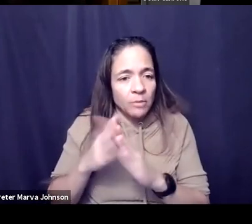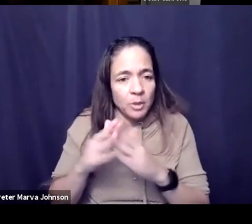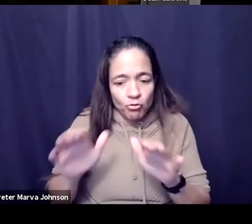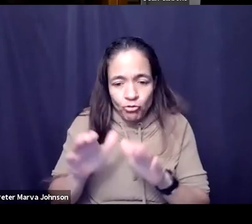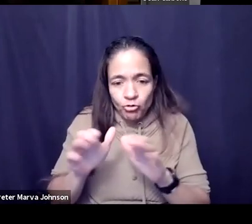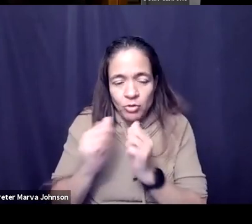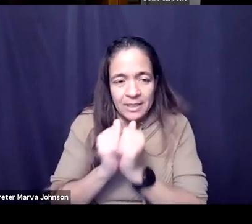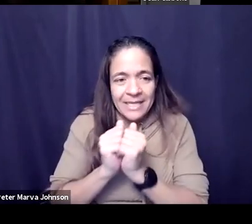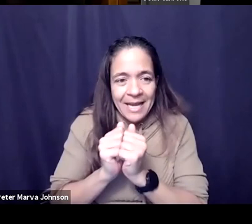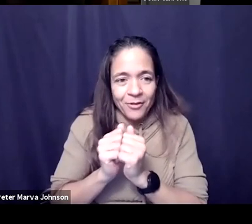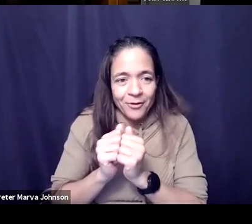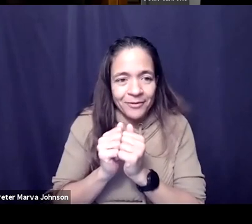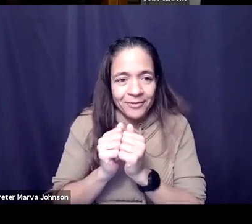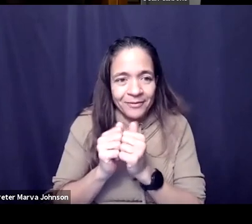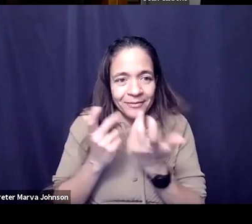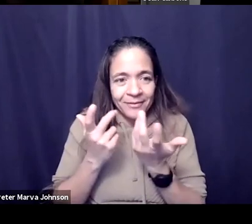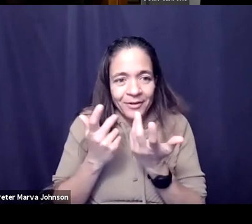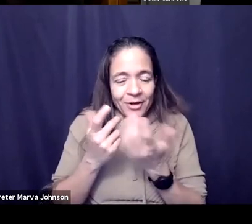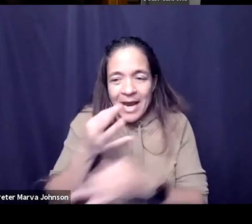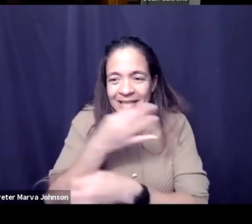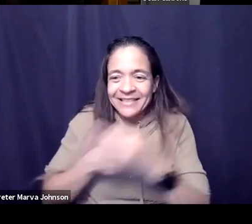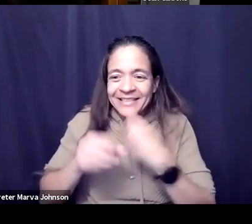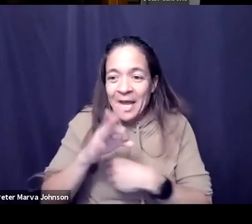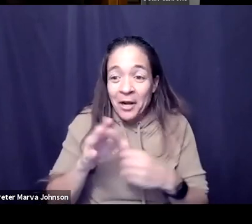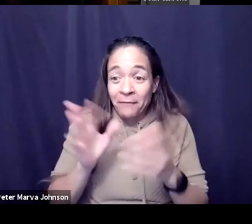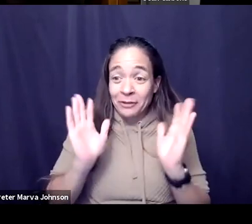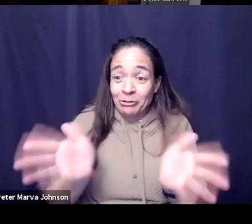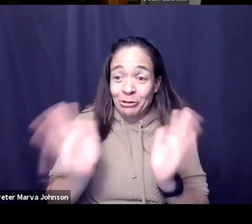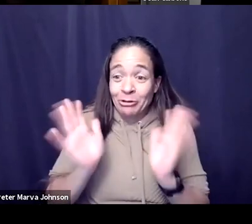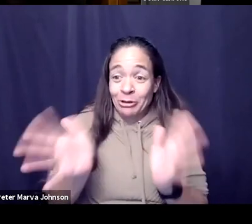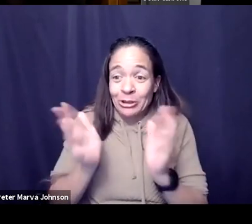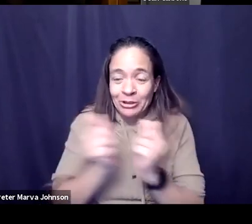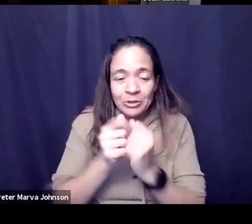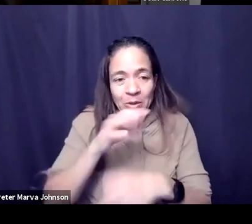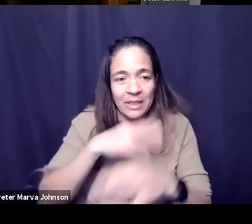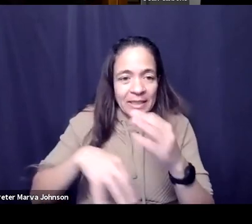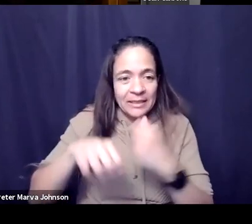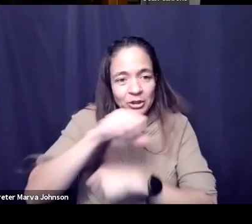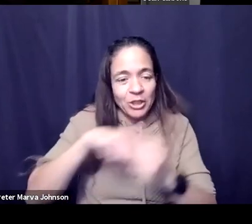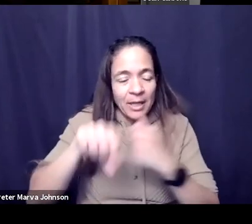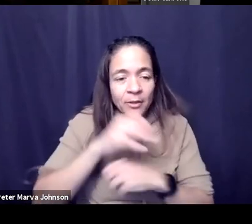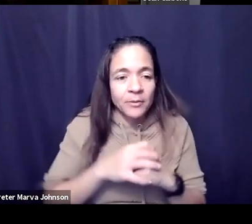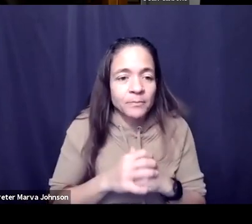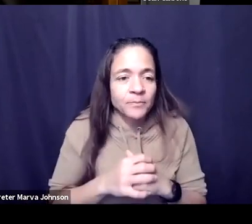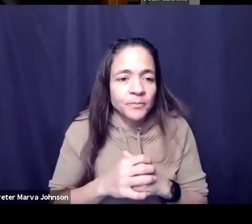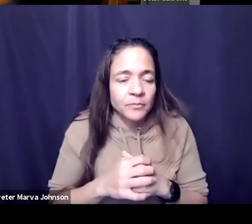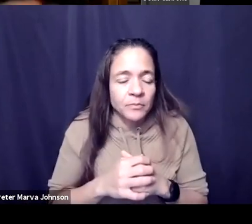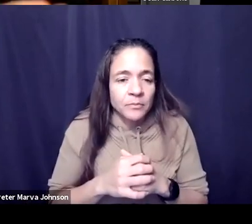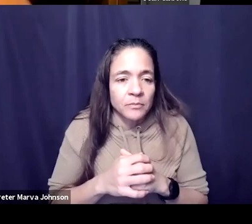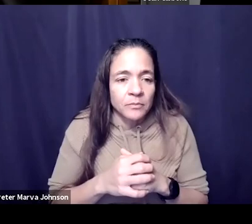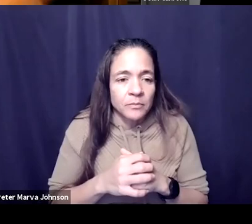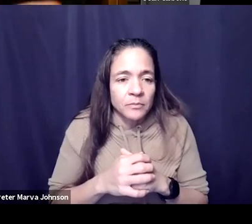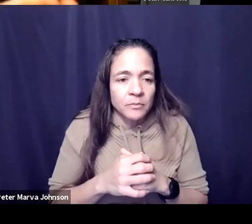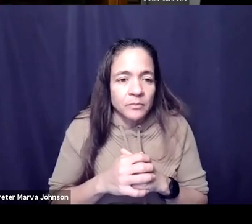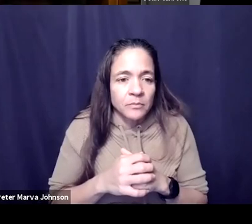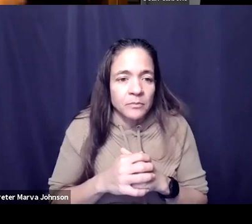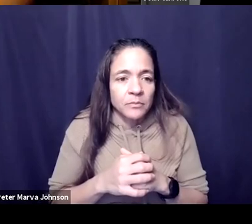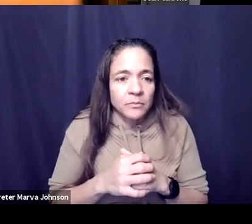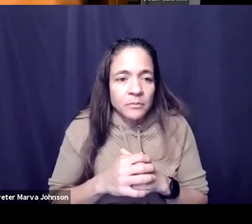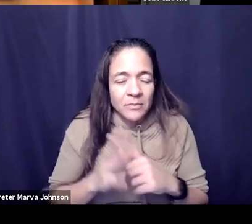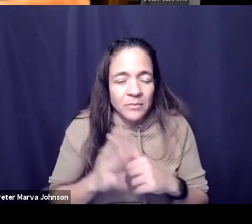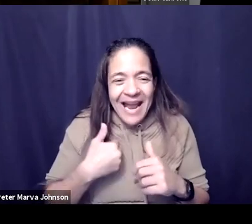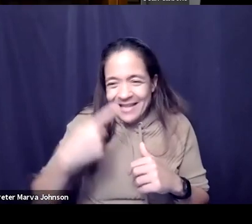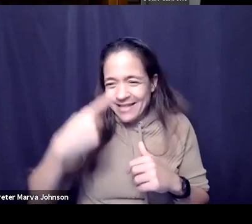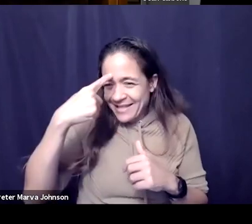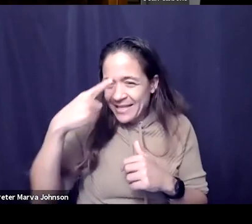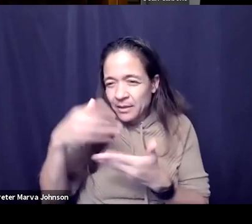that they're just going to speak and talk with one another um there are i think there is a sliver of communities that's just purely discussion based like